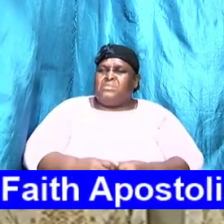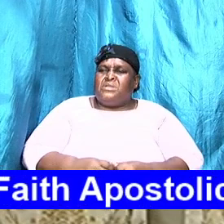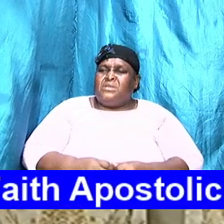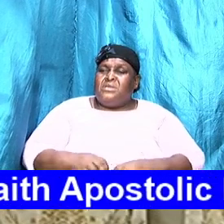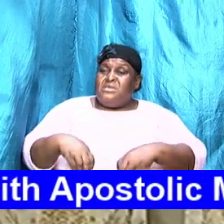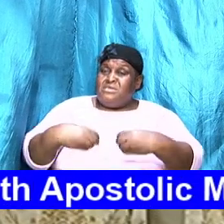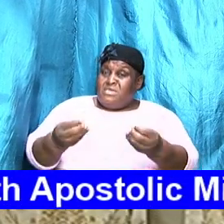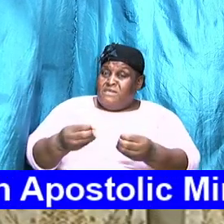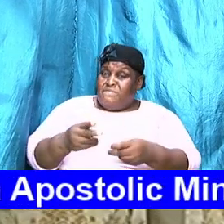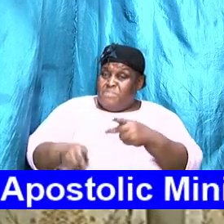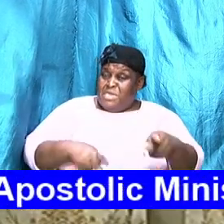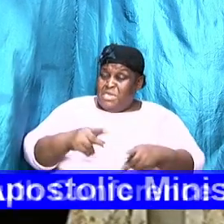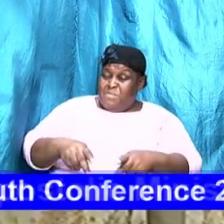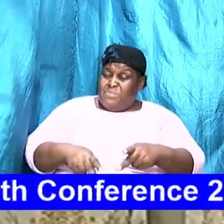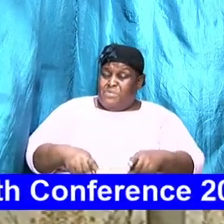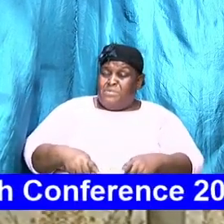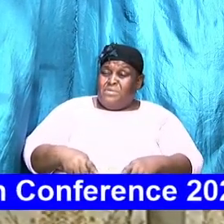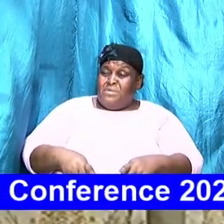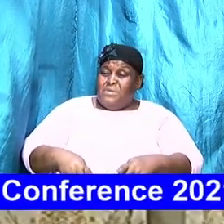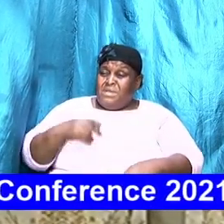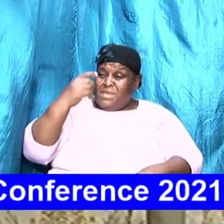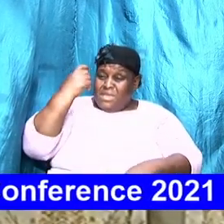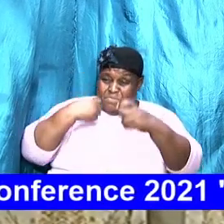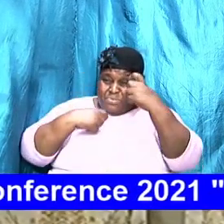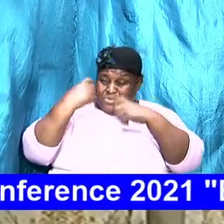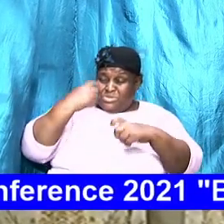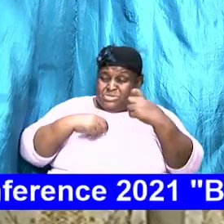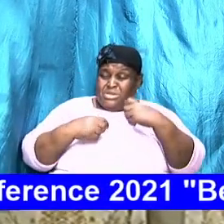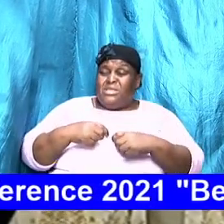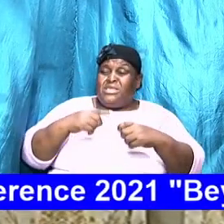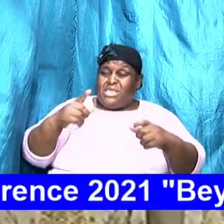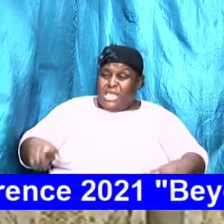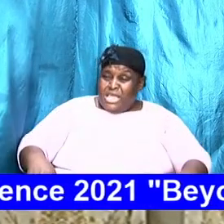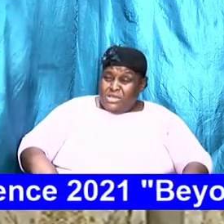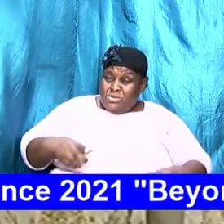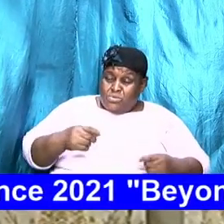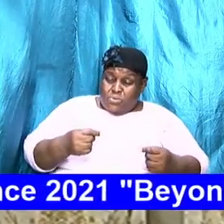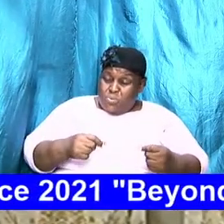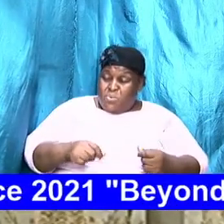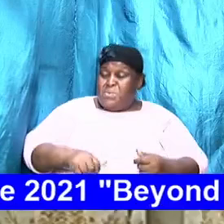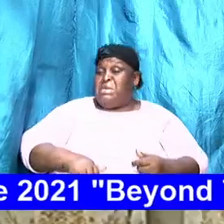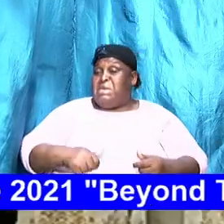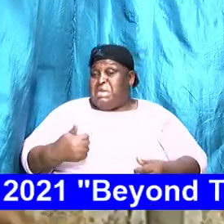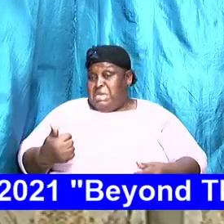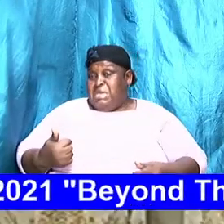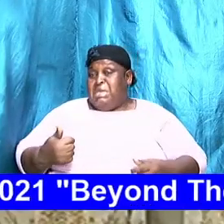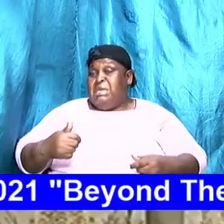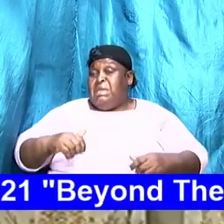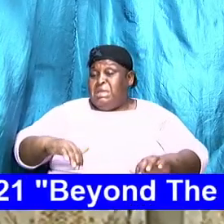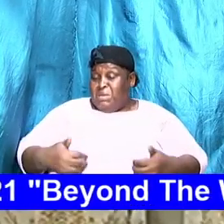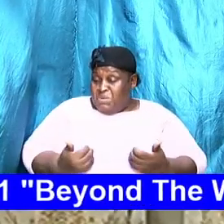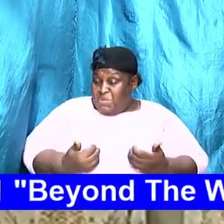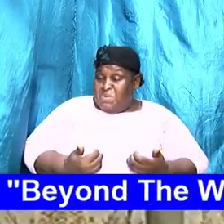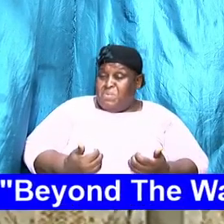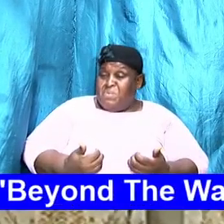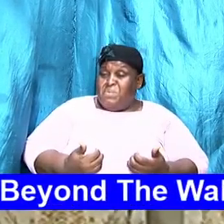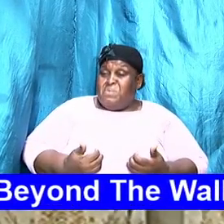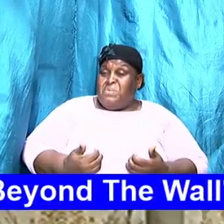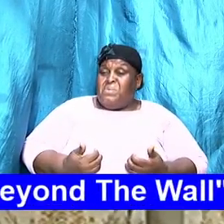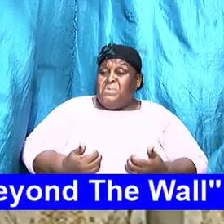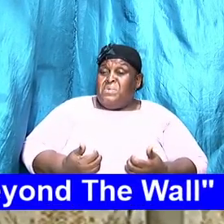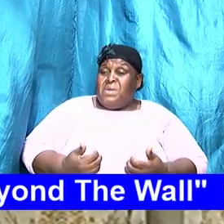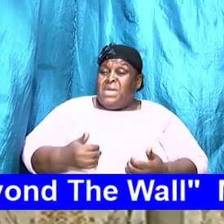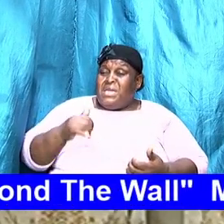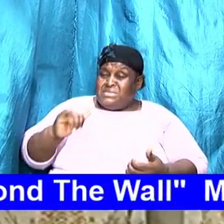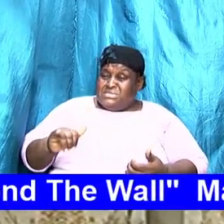impression that you can do anything and live anyway and live anyhow and still just